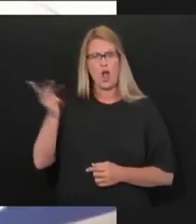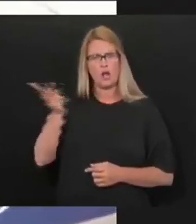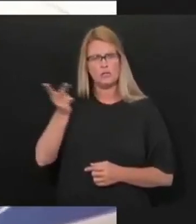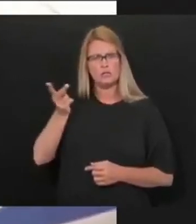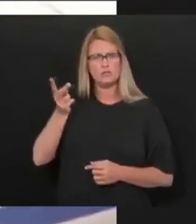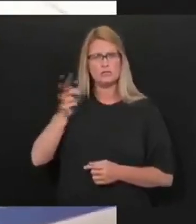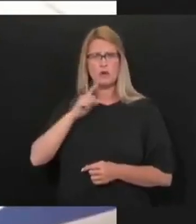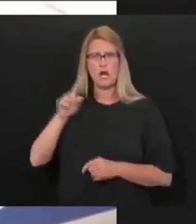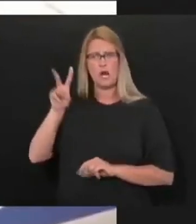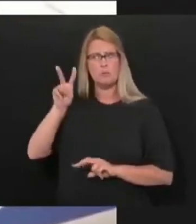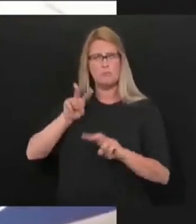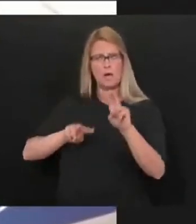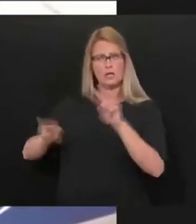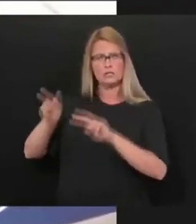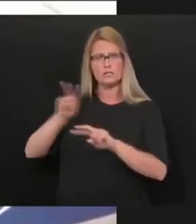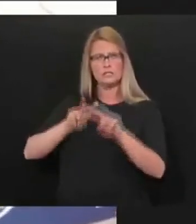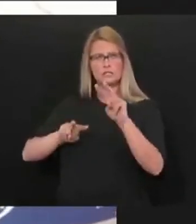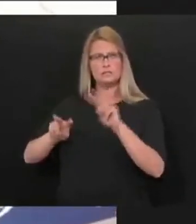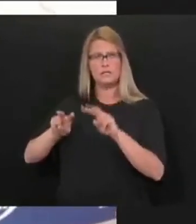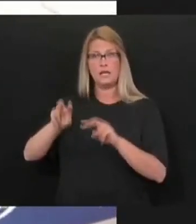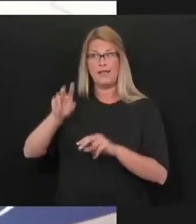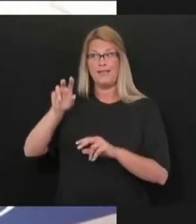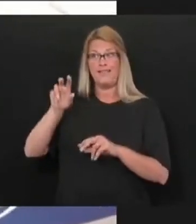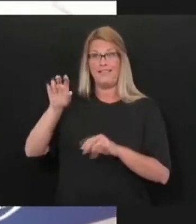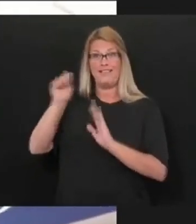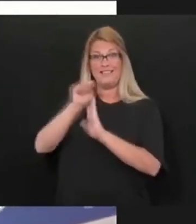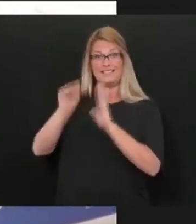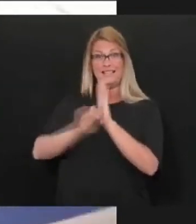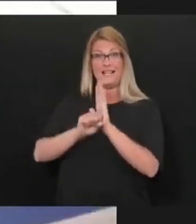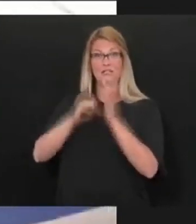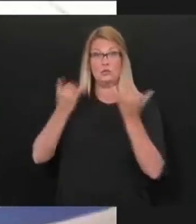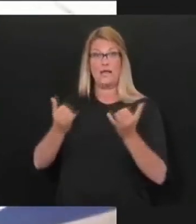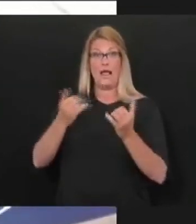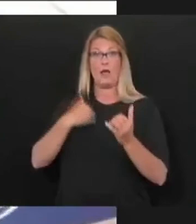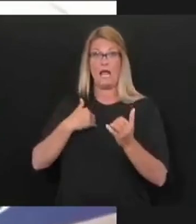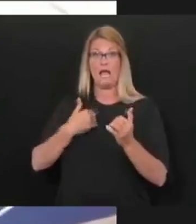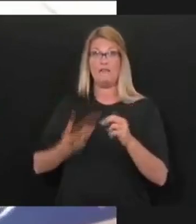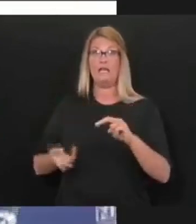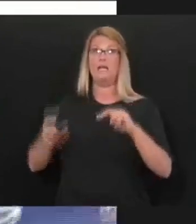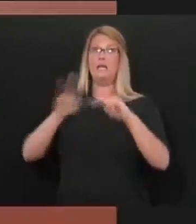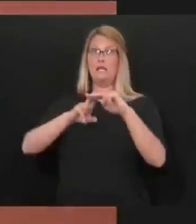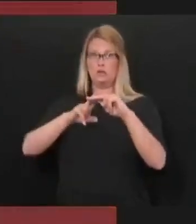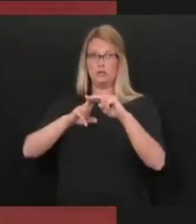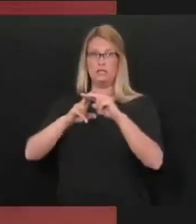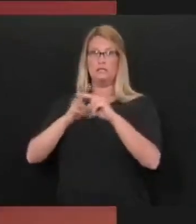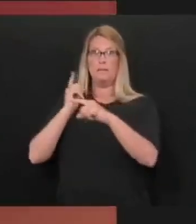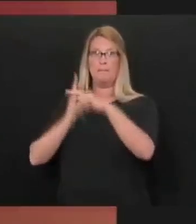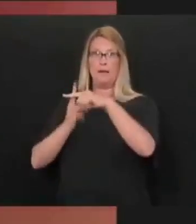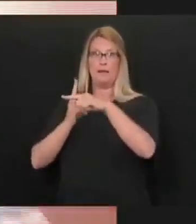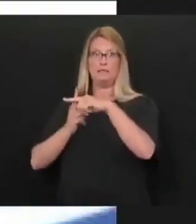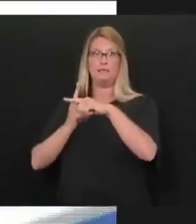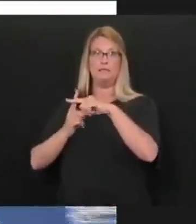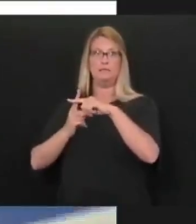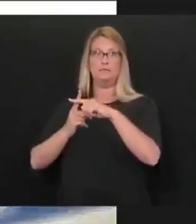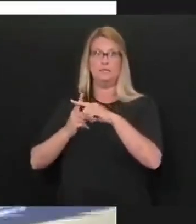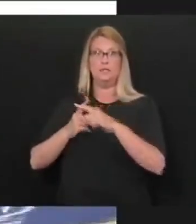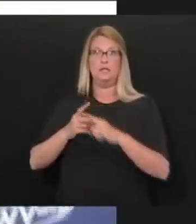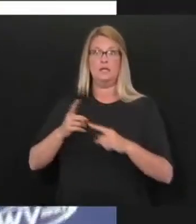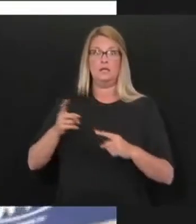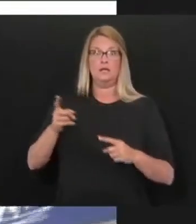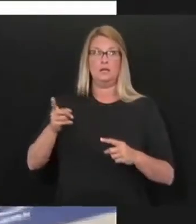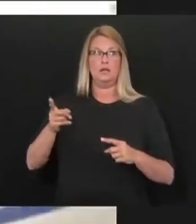states where we've seen a relapse or a resurgence? Are we seeing any commonalities or things that would be,